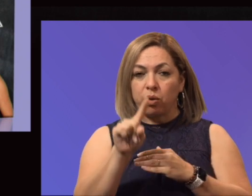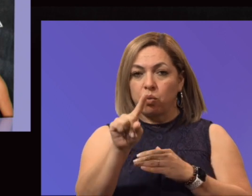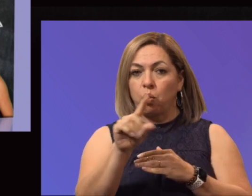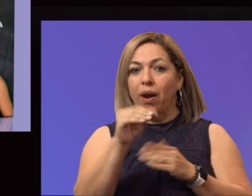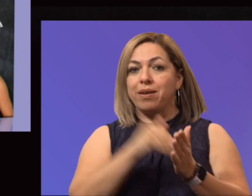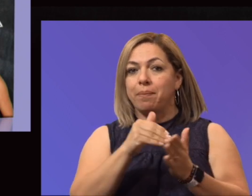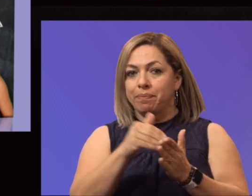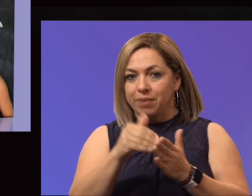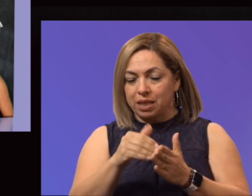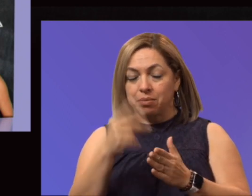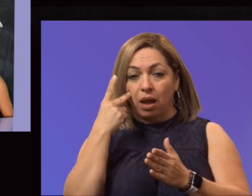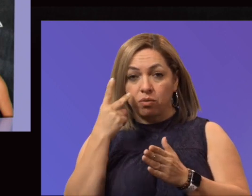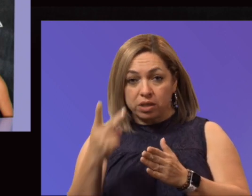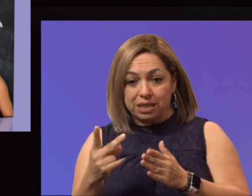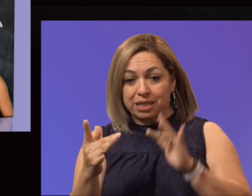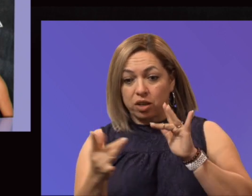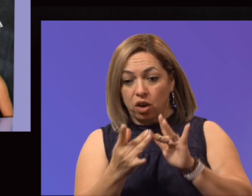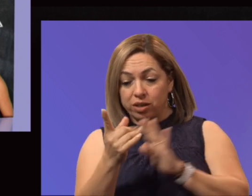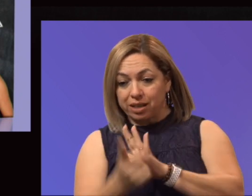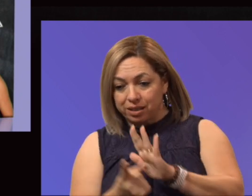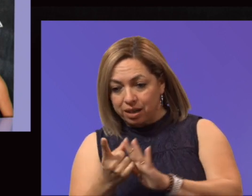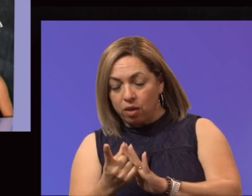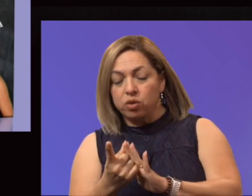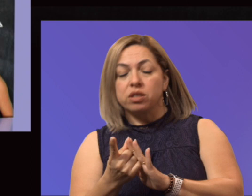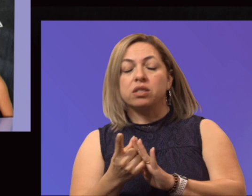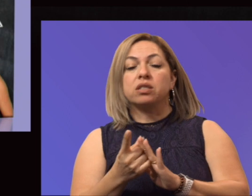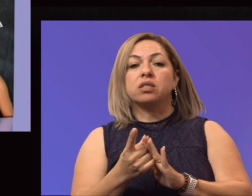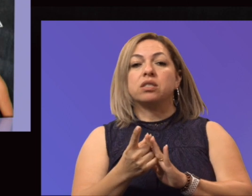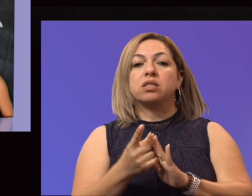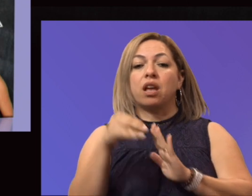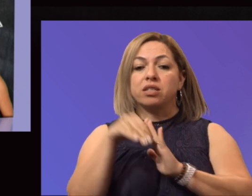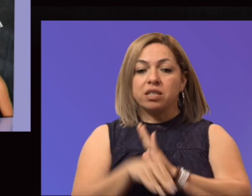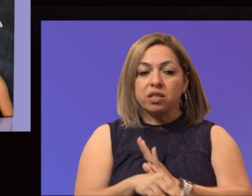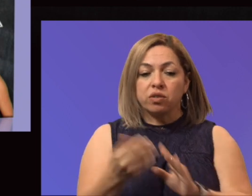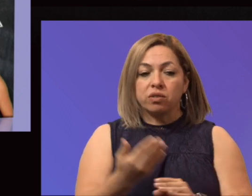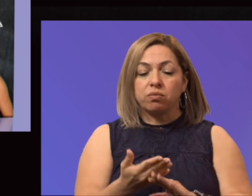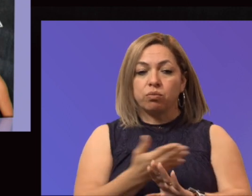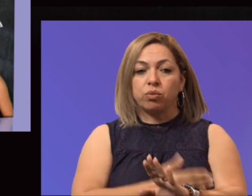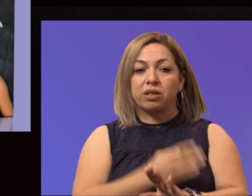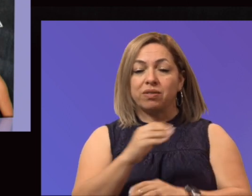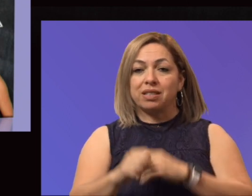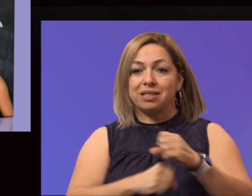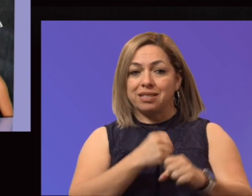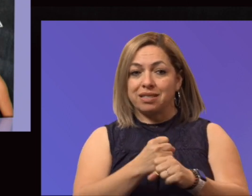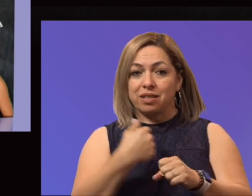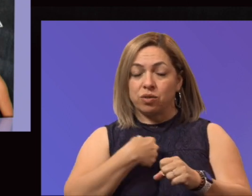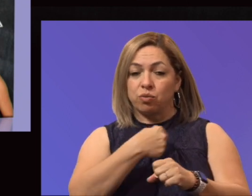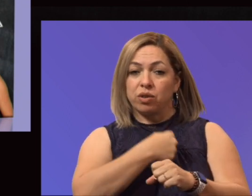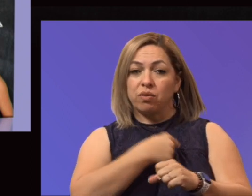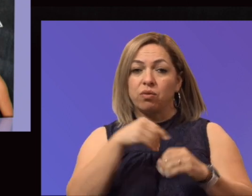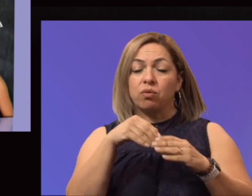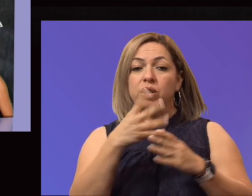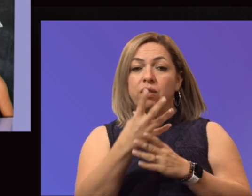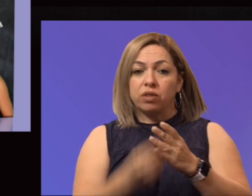contact hours and our loss in contact hours from the previous year, we would have lost $7.2 million. So, not that I'm